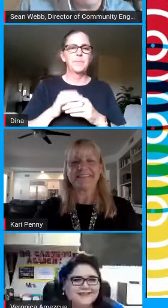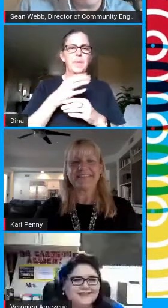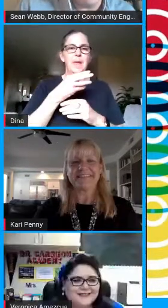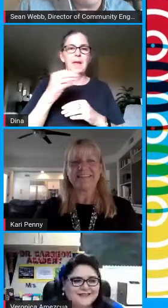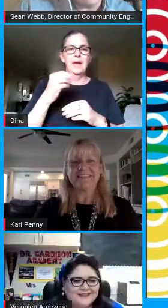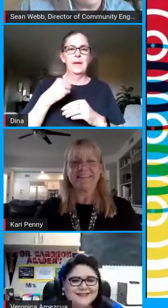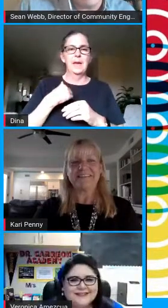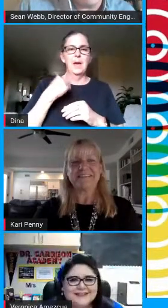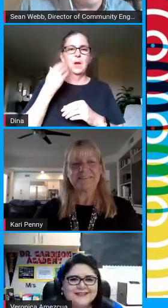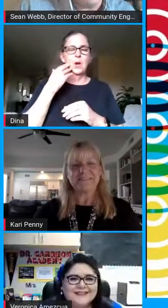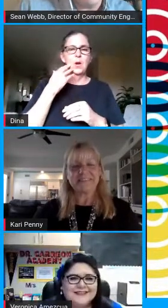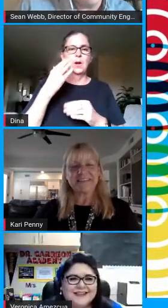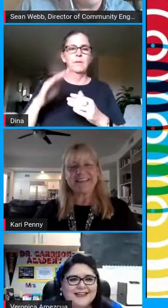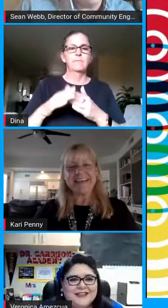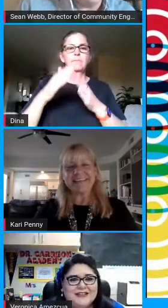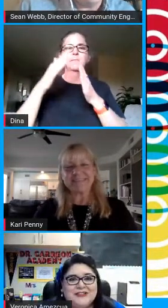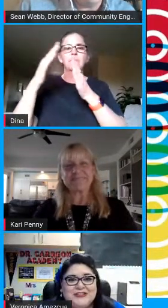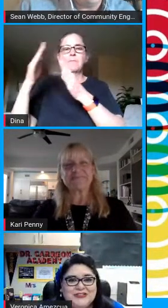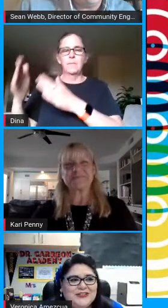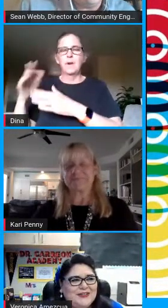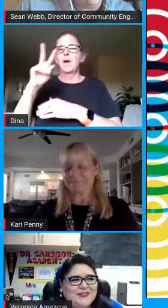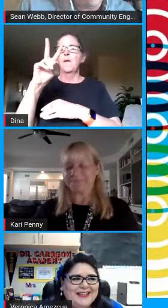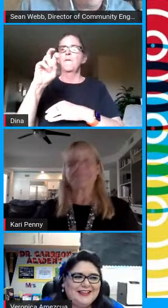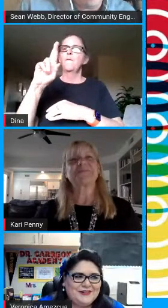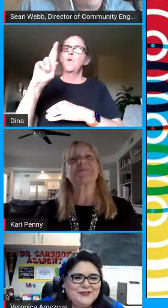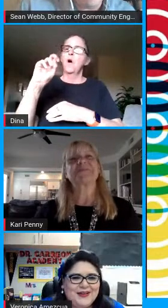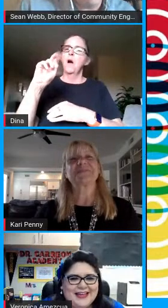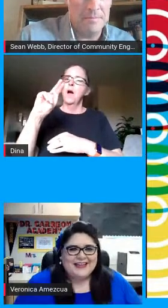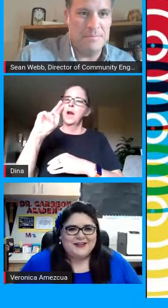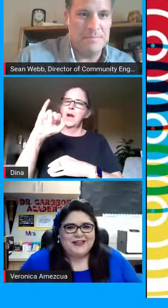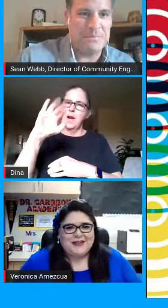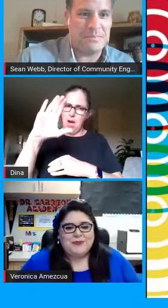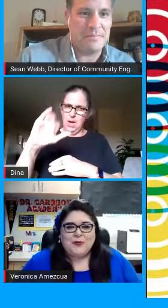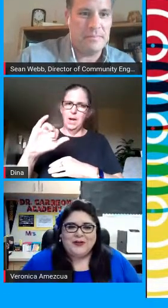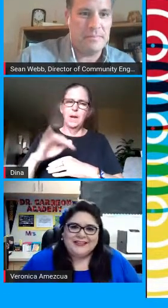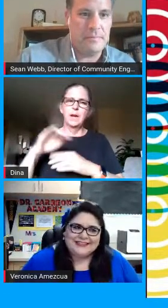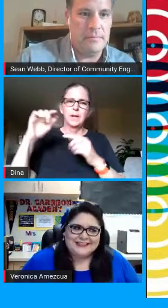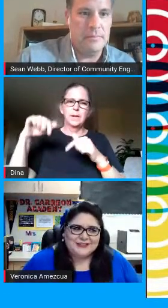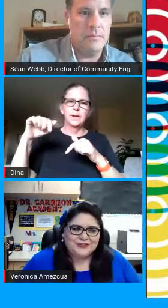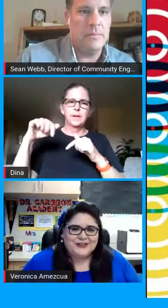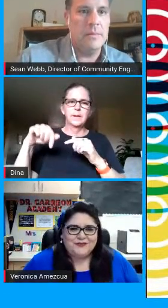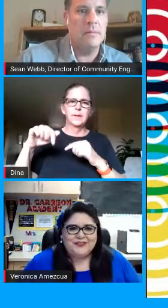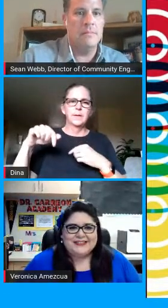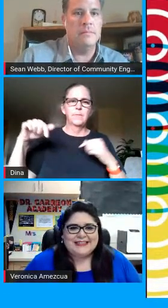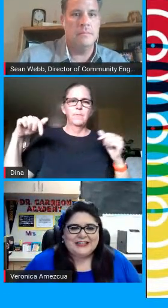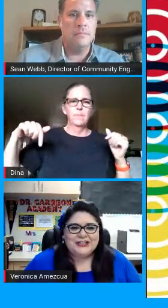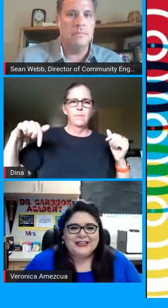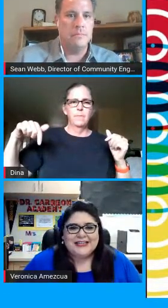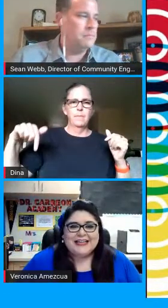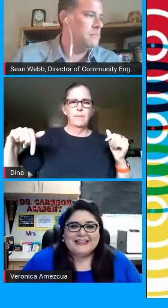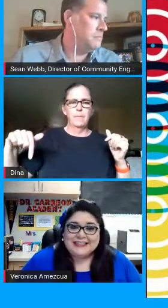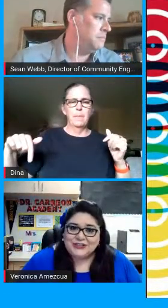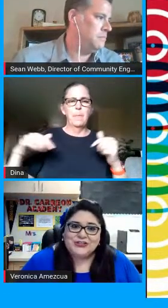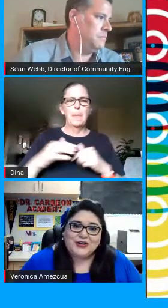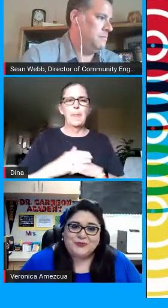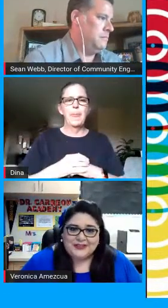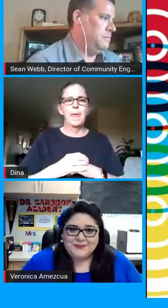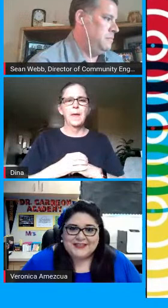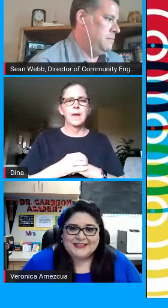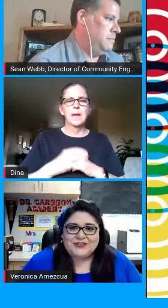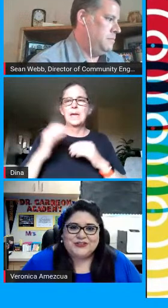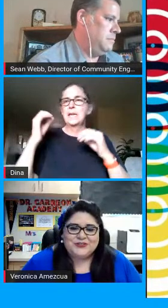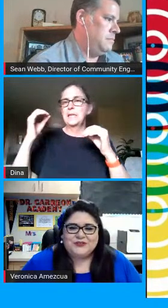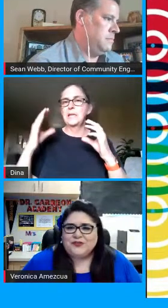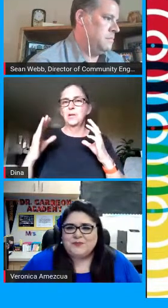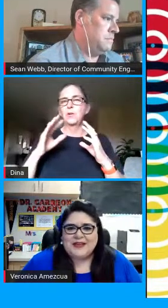going to come on to talk about this next slide here so hello and um more on distance learning for this year teachers are